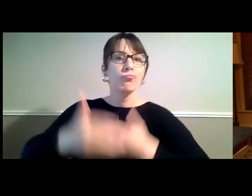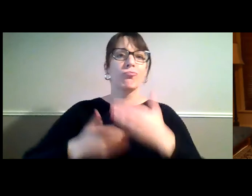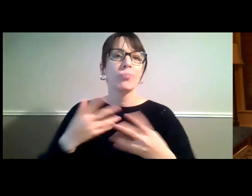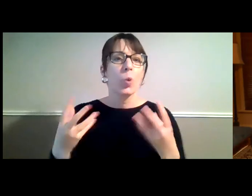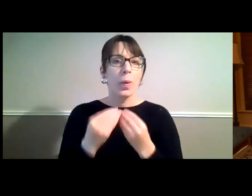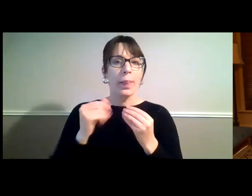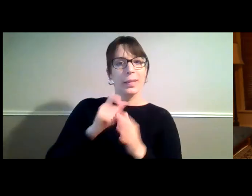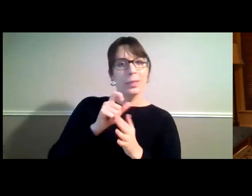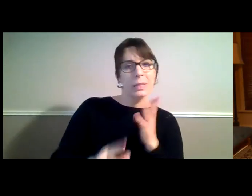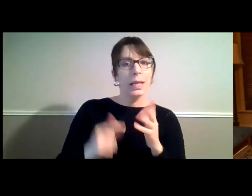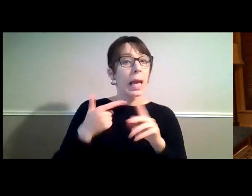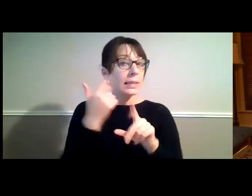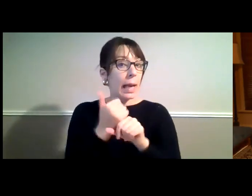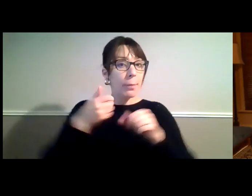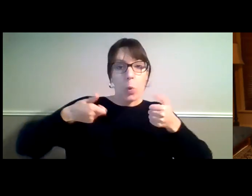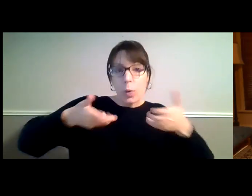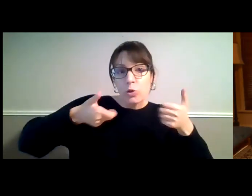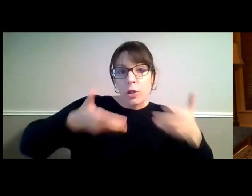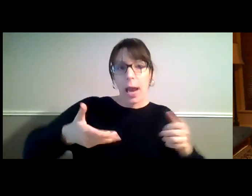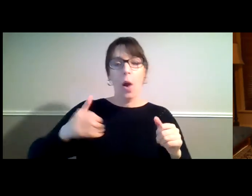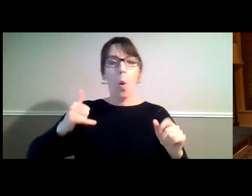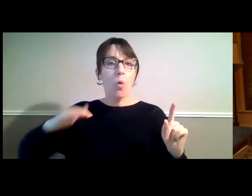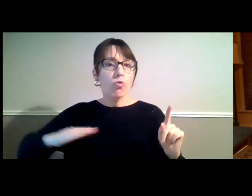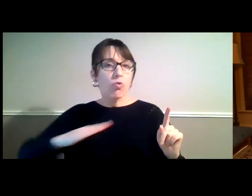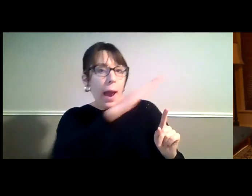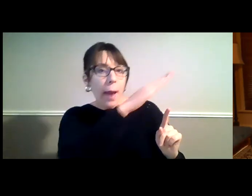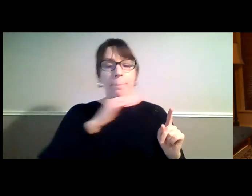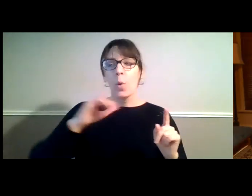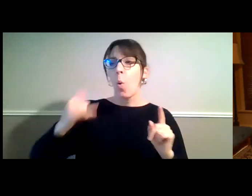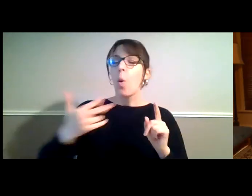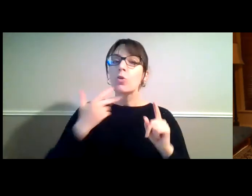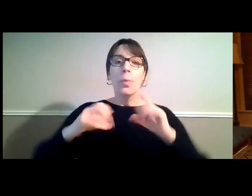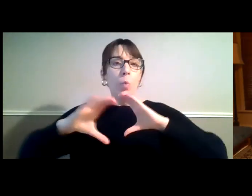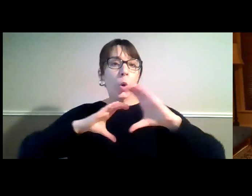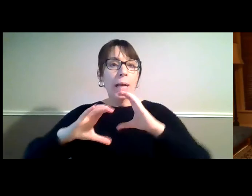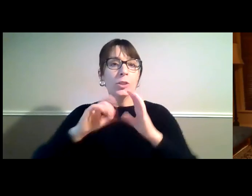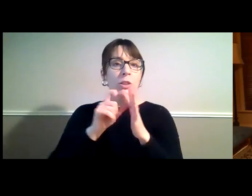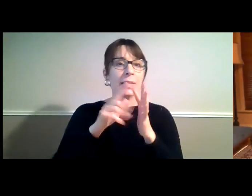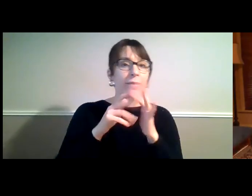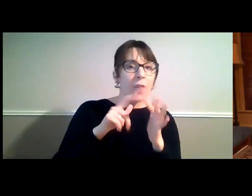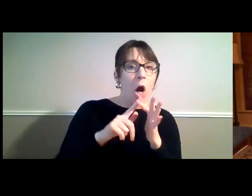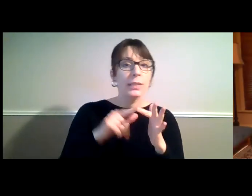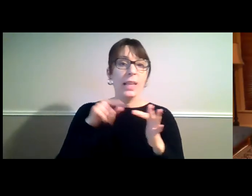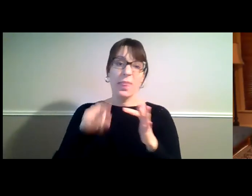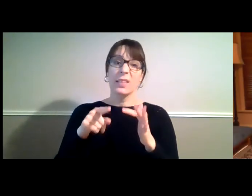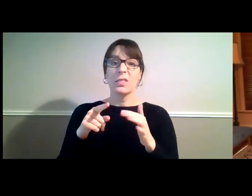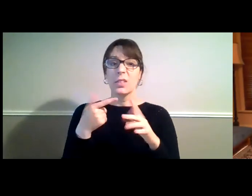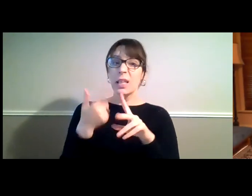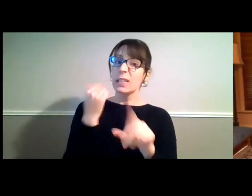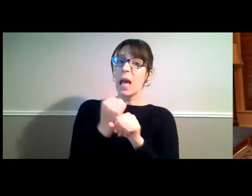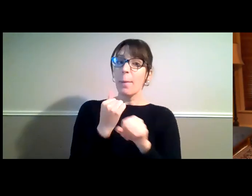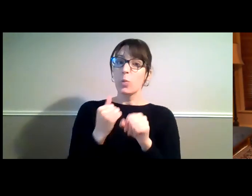Wheelchairs, ramps, electronic communication devices are all examples of assistive technology,